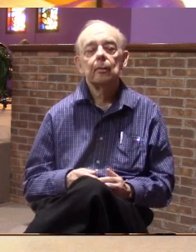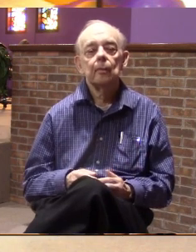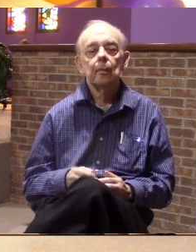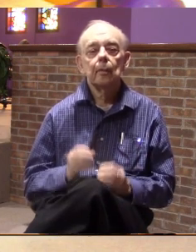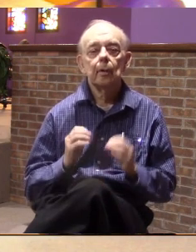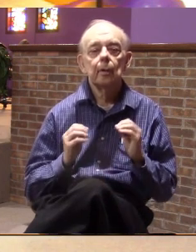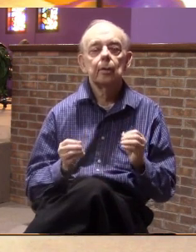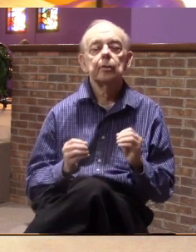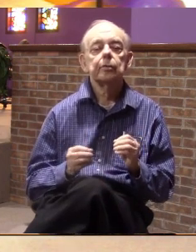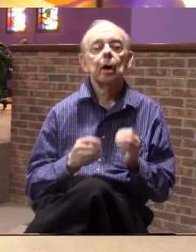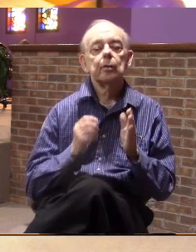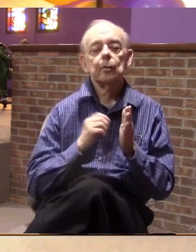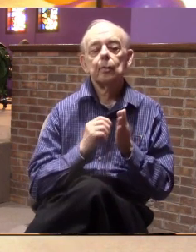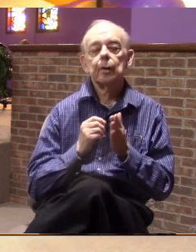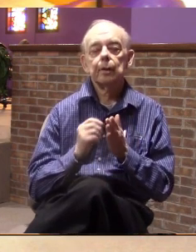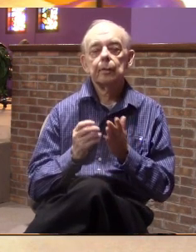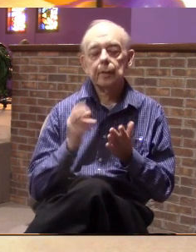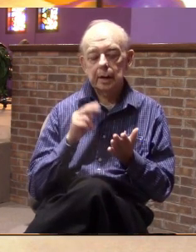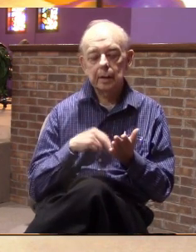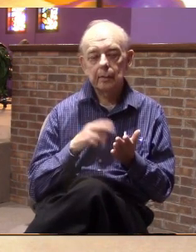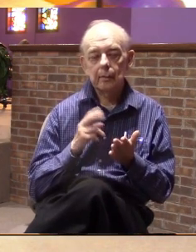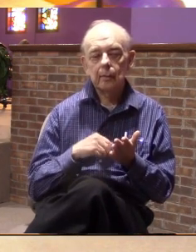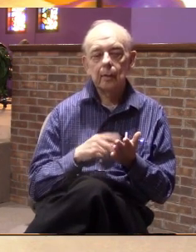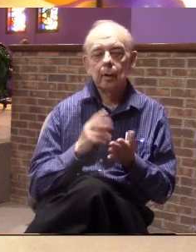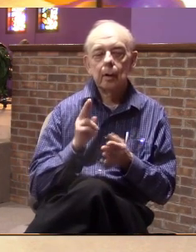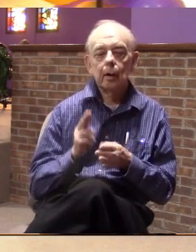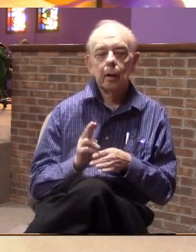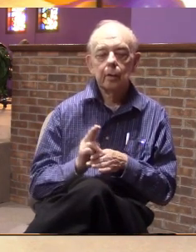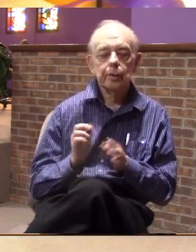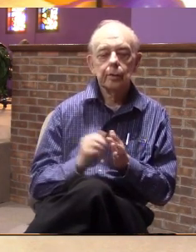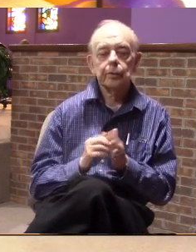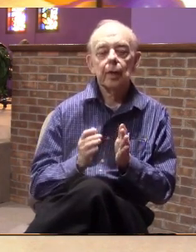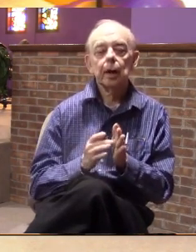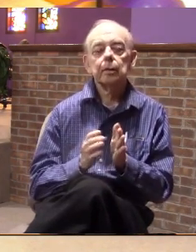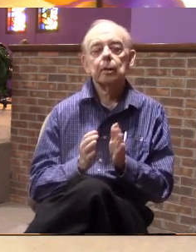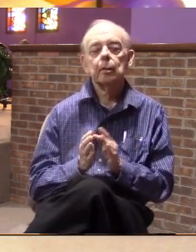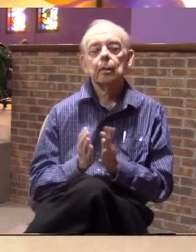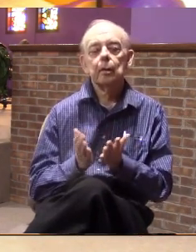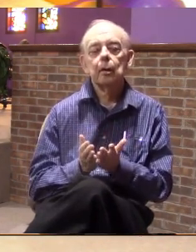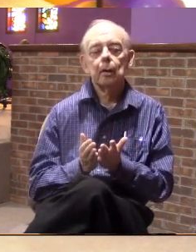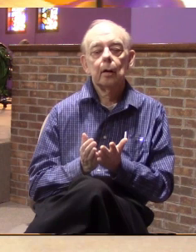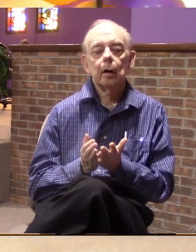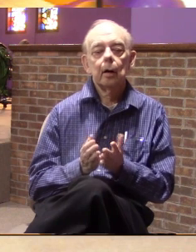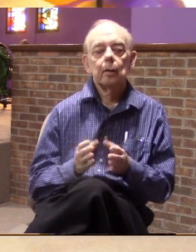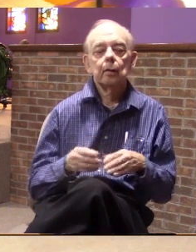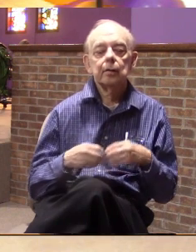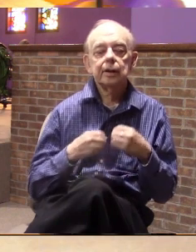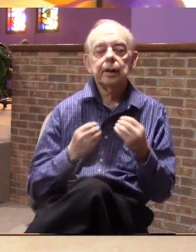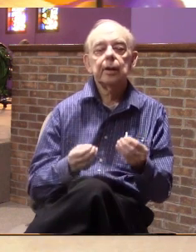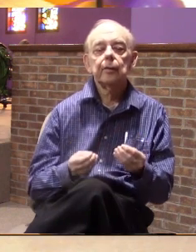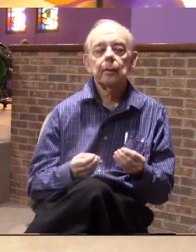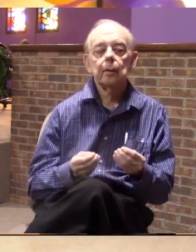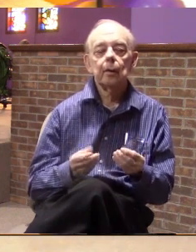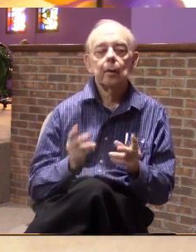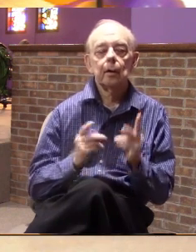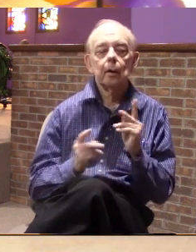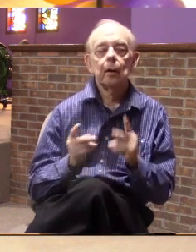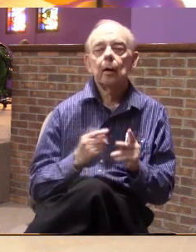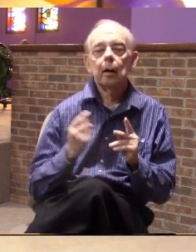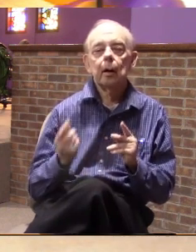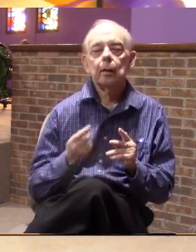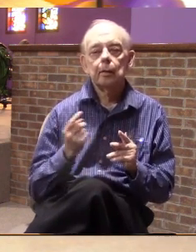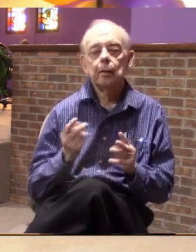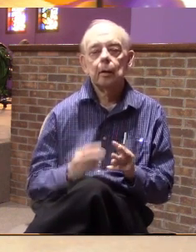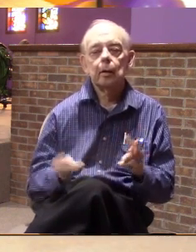It taught literature. They used that book to instill in people not just